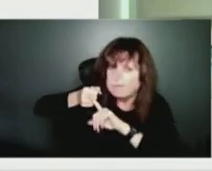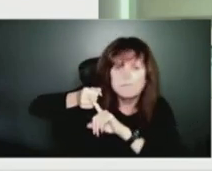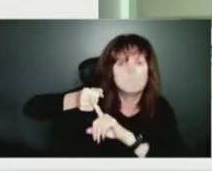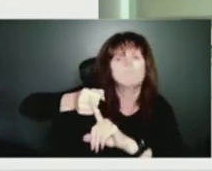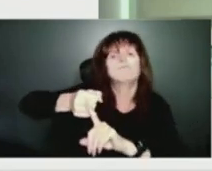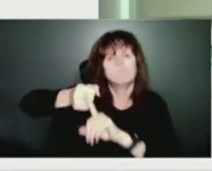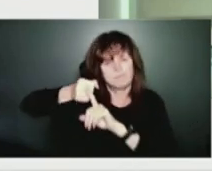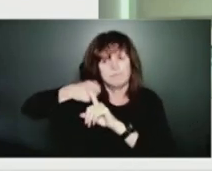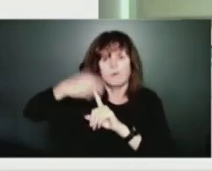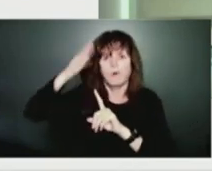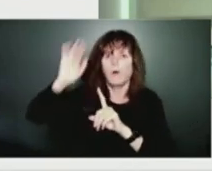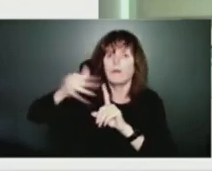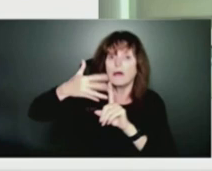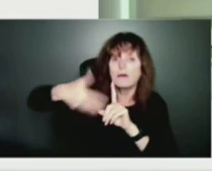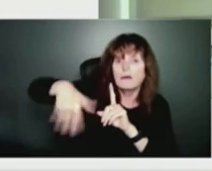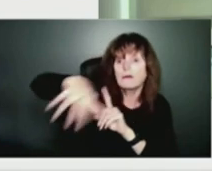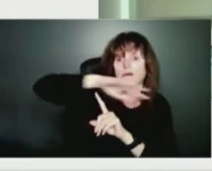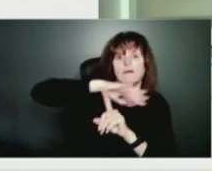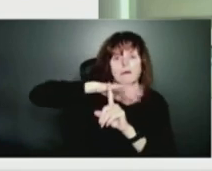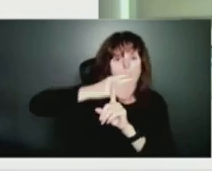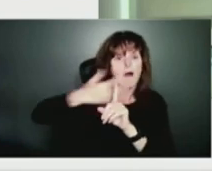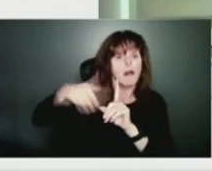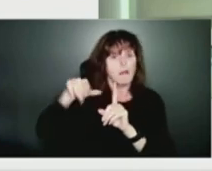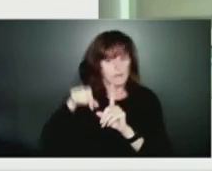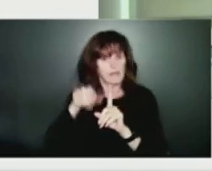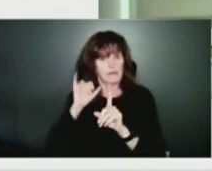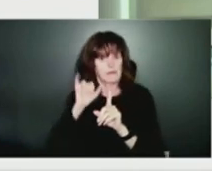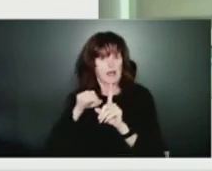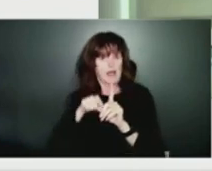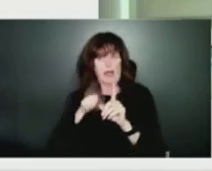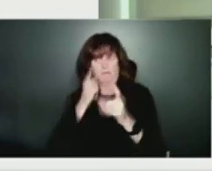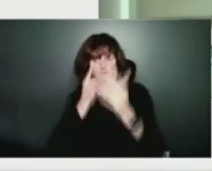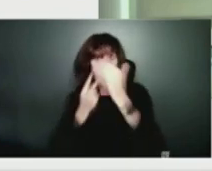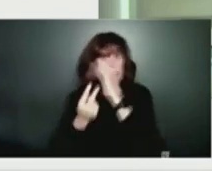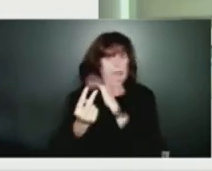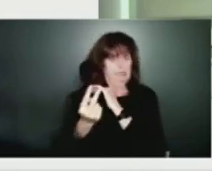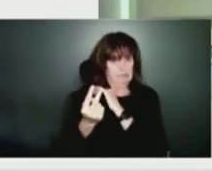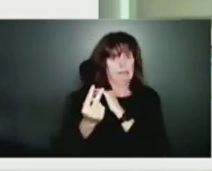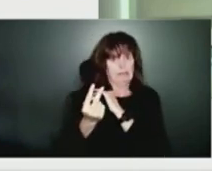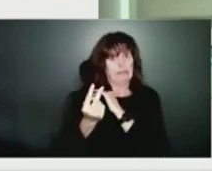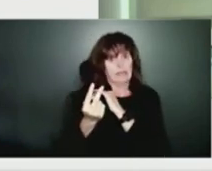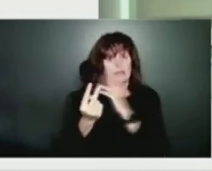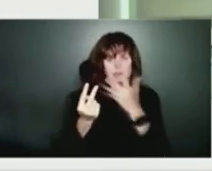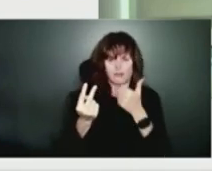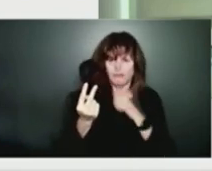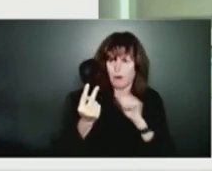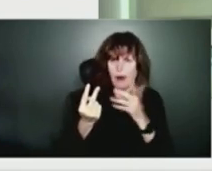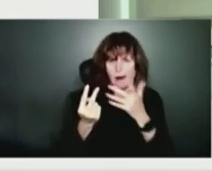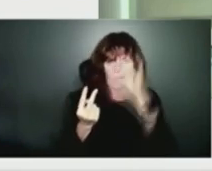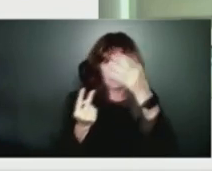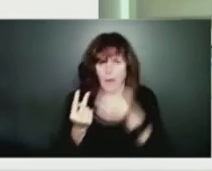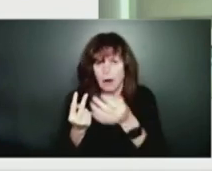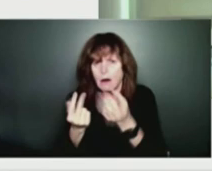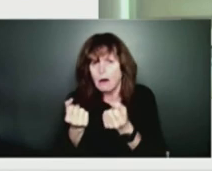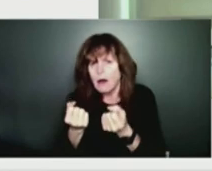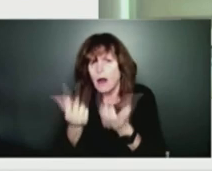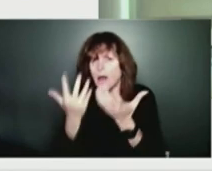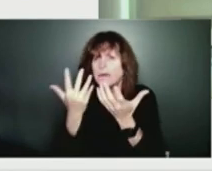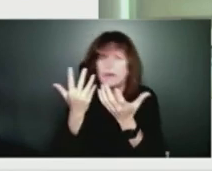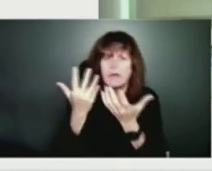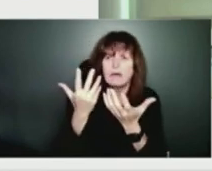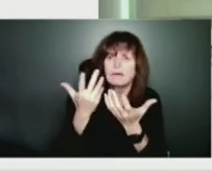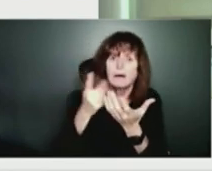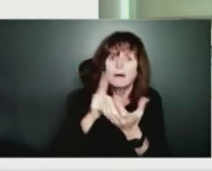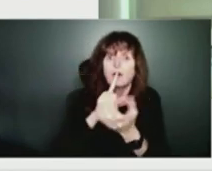firming up those forecasts and we'll have more information on the exact amount tomorrow. But definitely central Nova Scotia and eastern